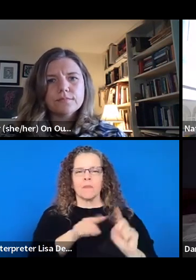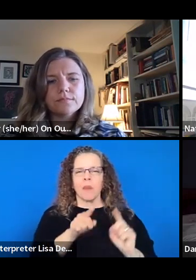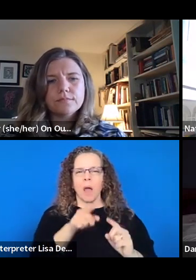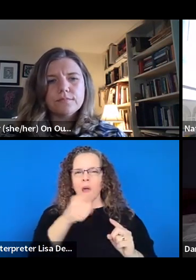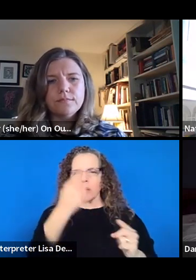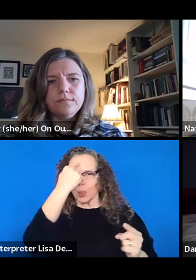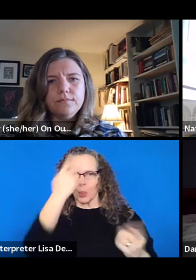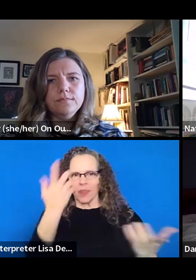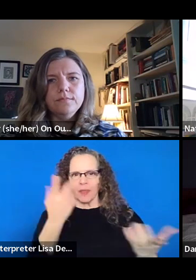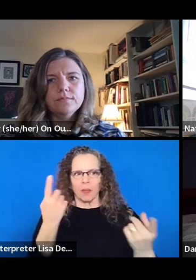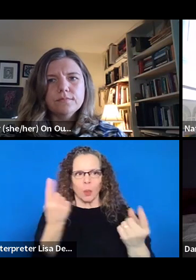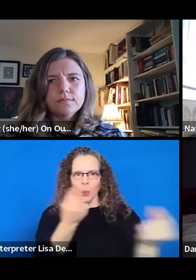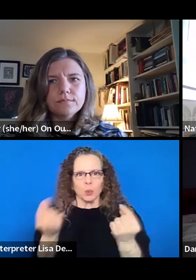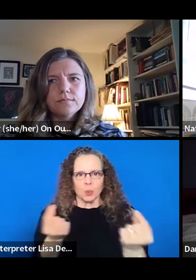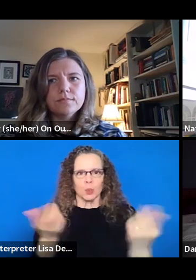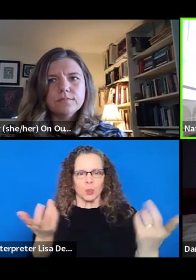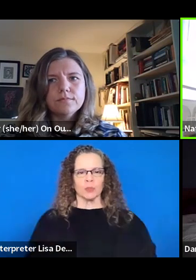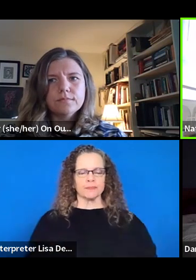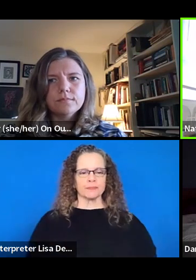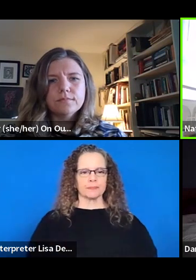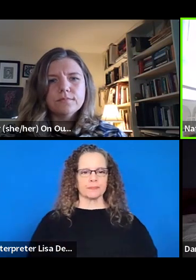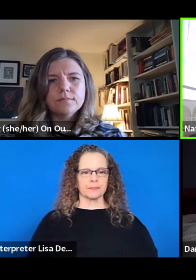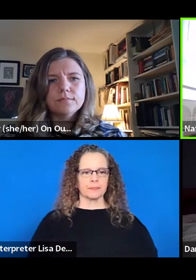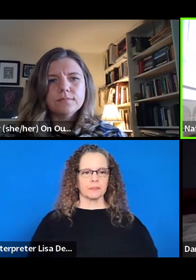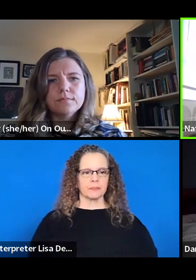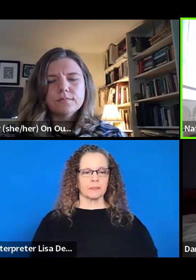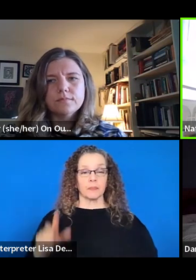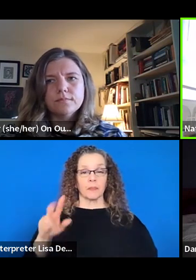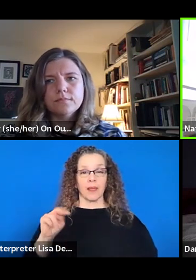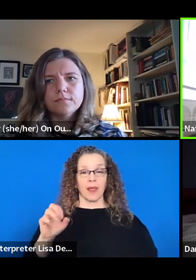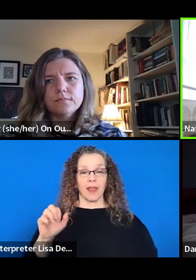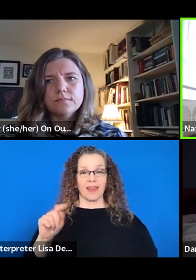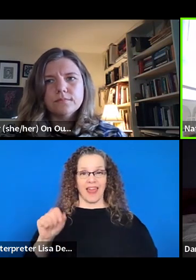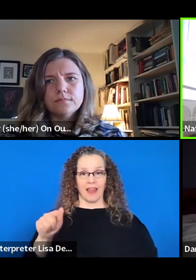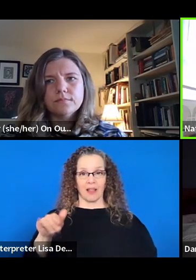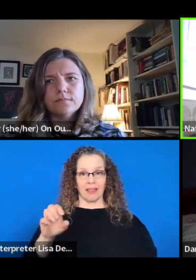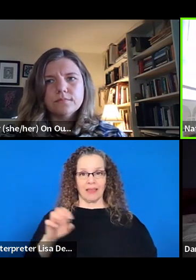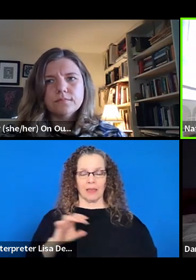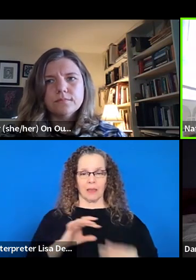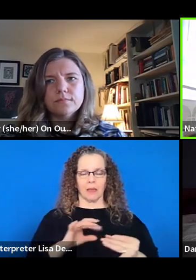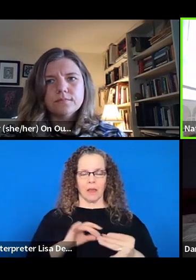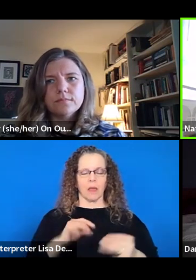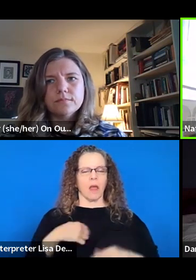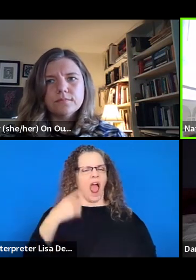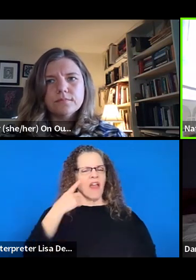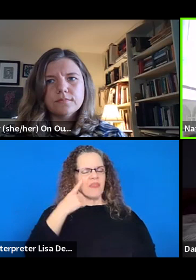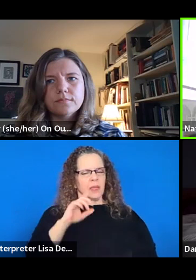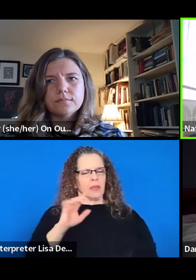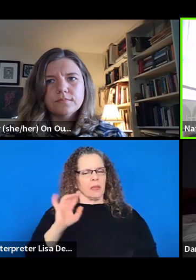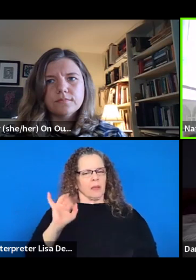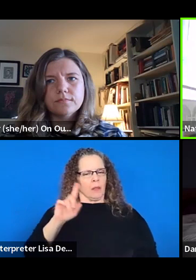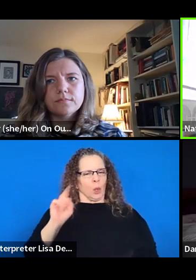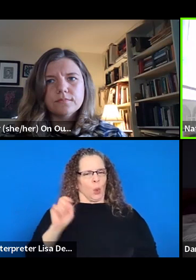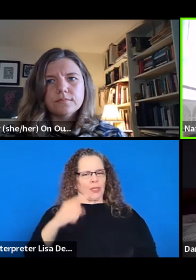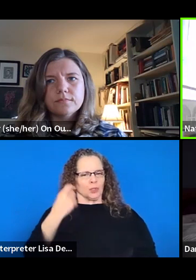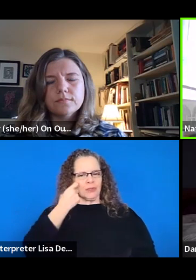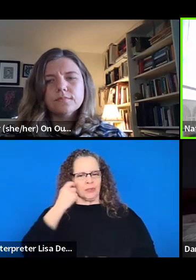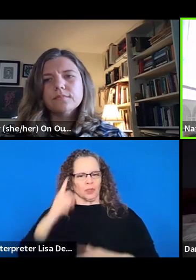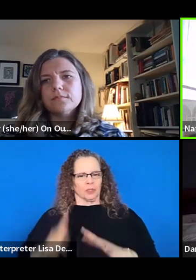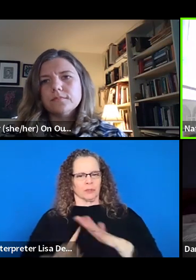people do now? You know, I think the question that Bri named a couple of minutes ago about thinking about product